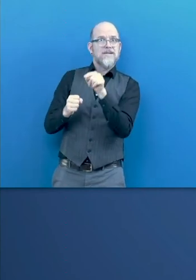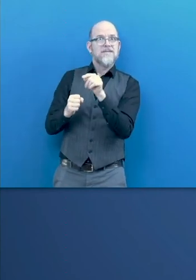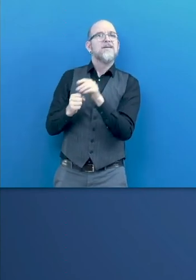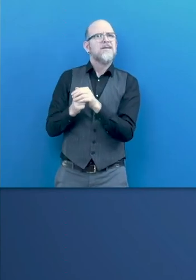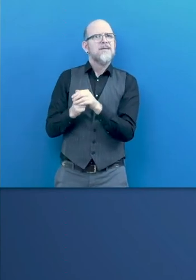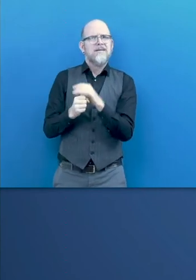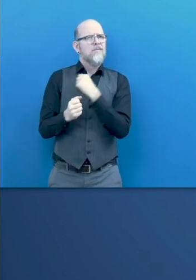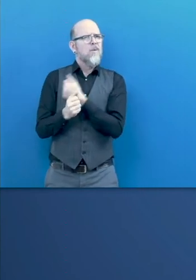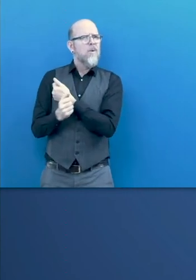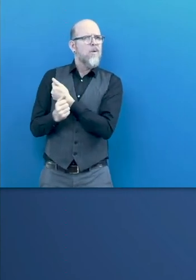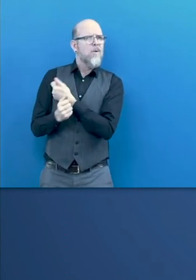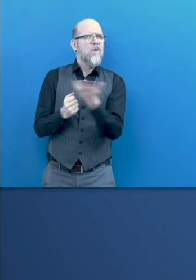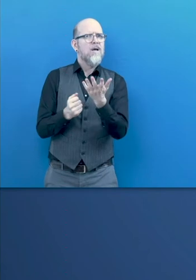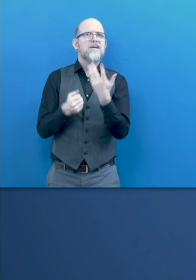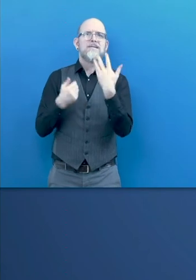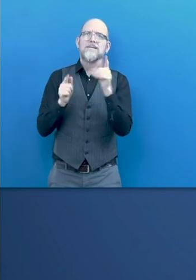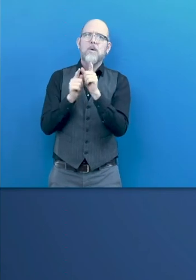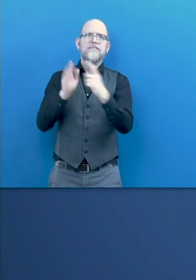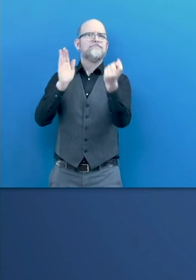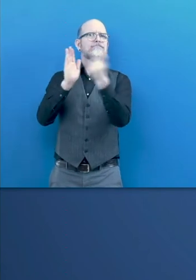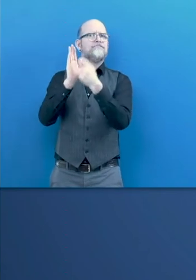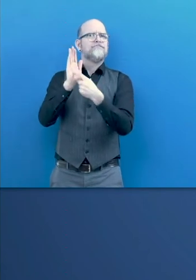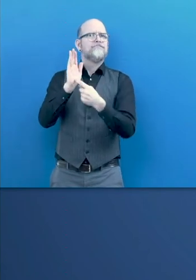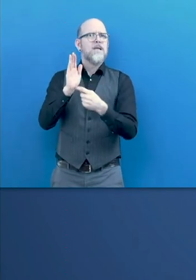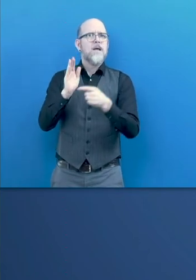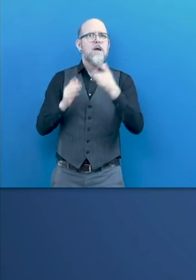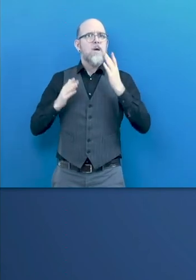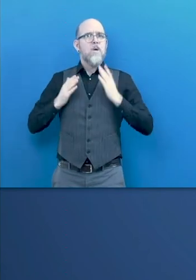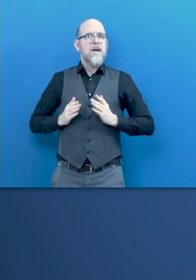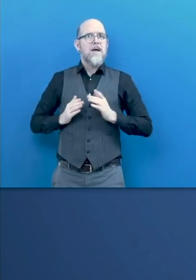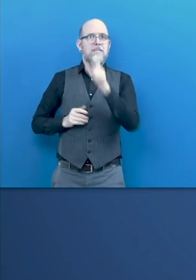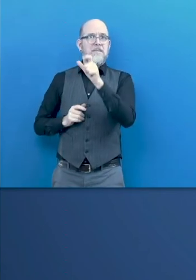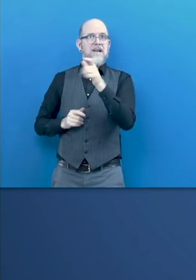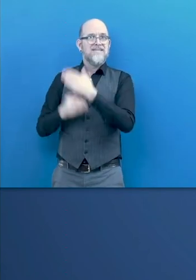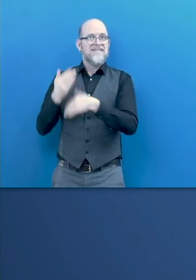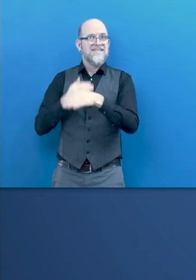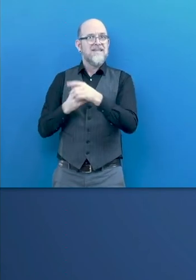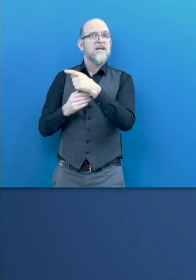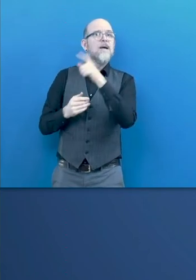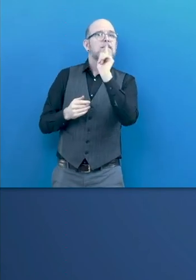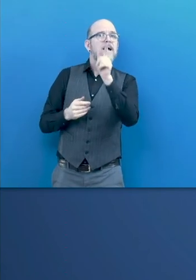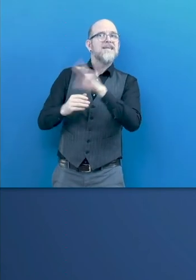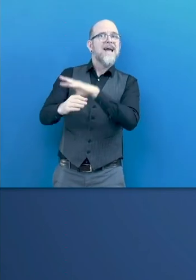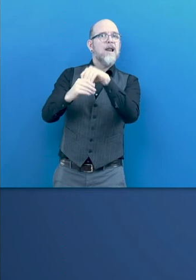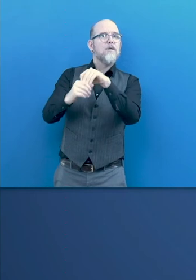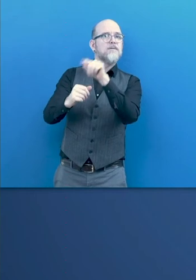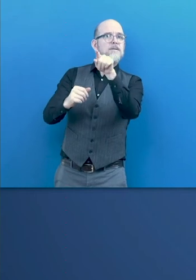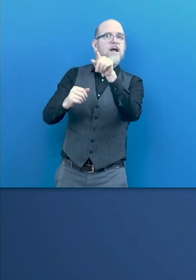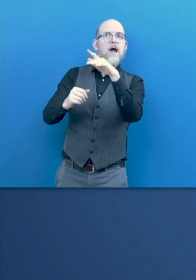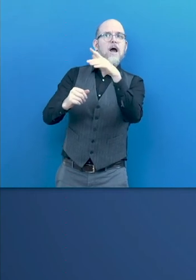centered approach to development in which the inclusion of people with disabilities is a key ingredient.